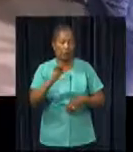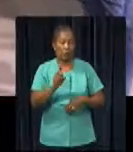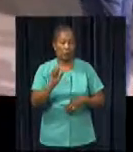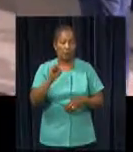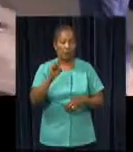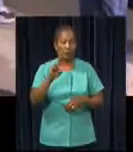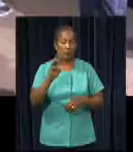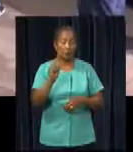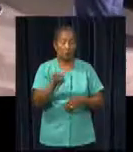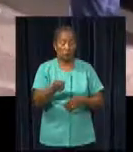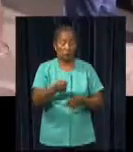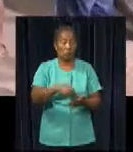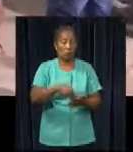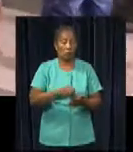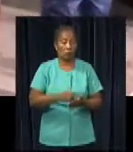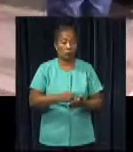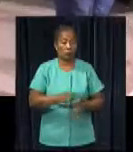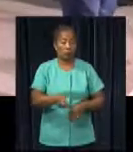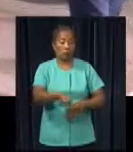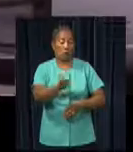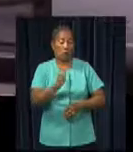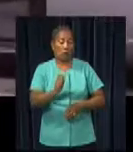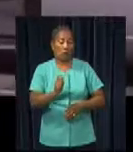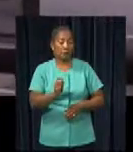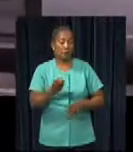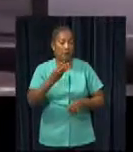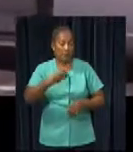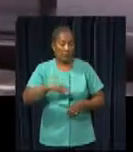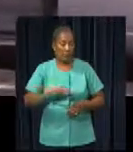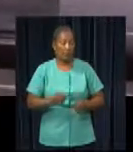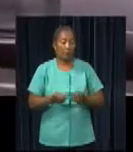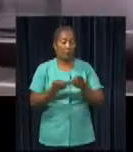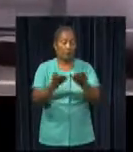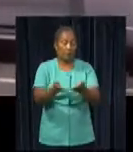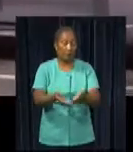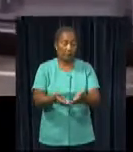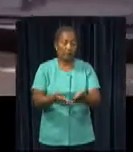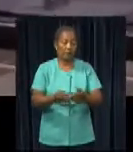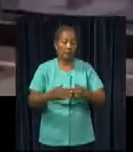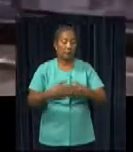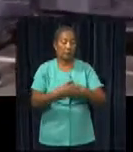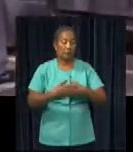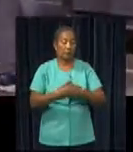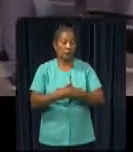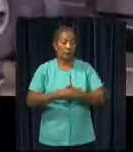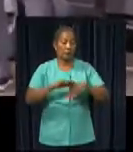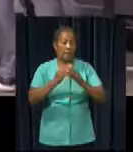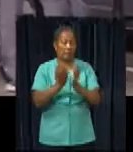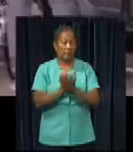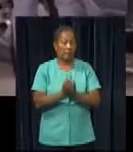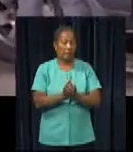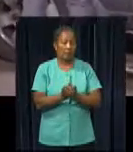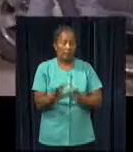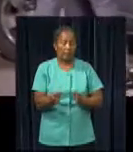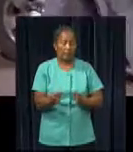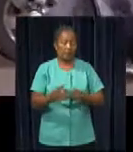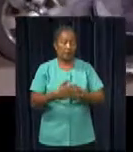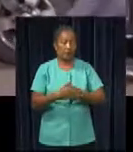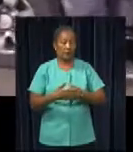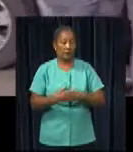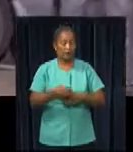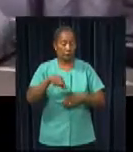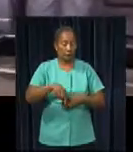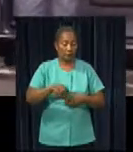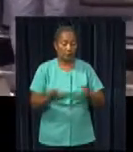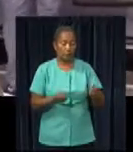smoothly and cost more than 30,000 SRD. The results will be arrested on Monday during a prescribed general